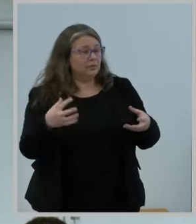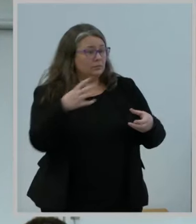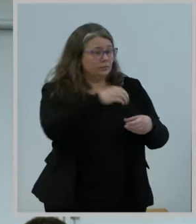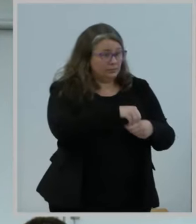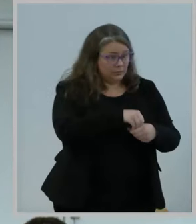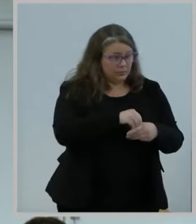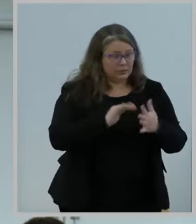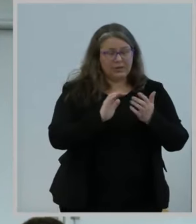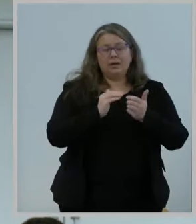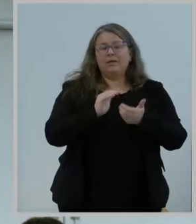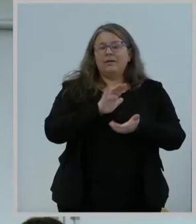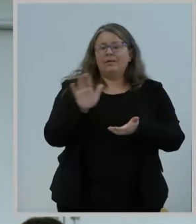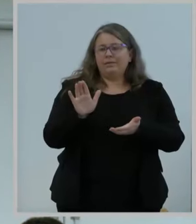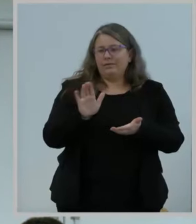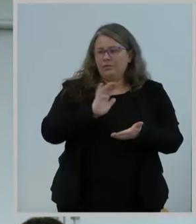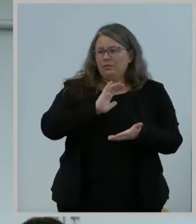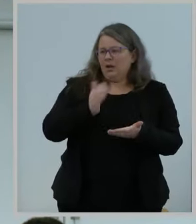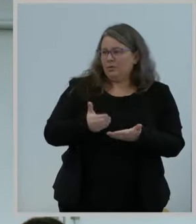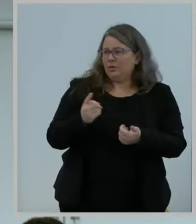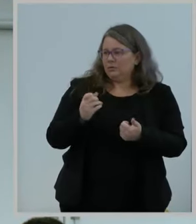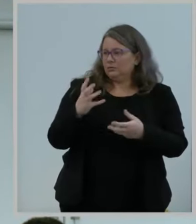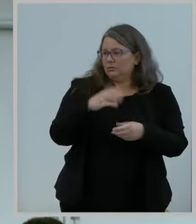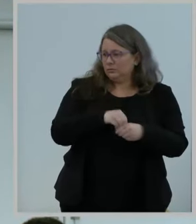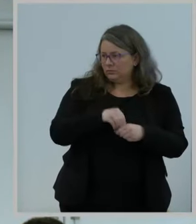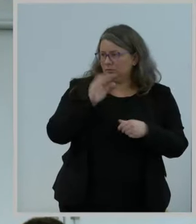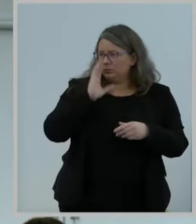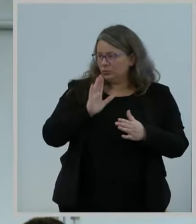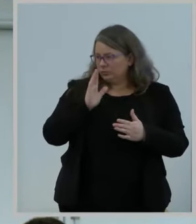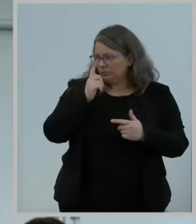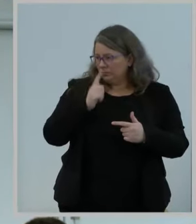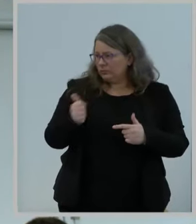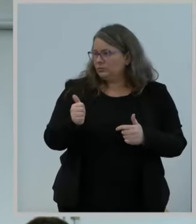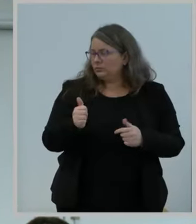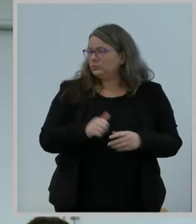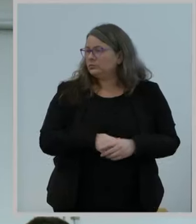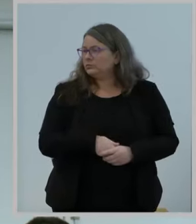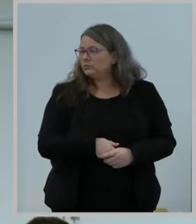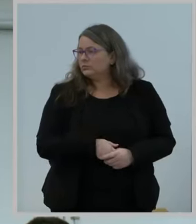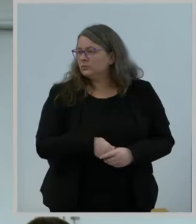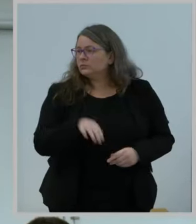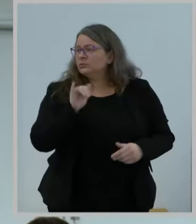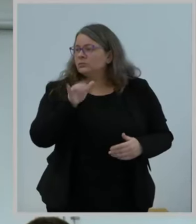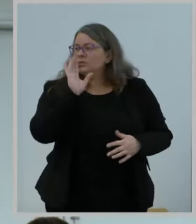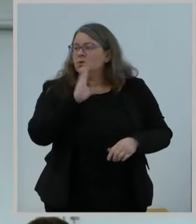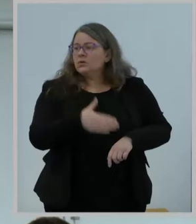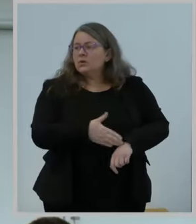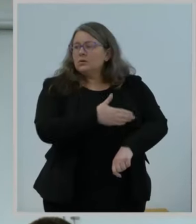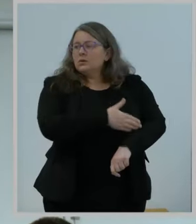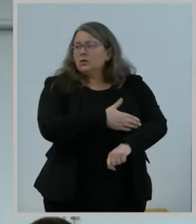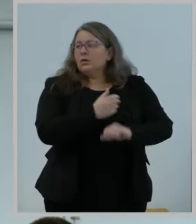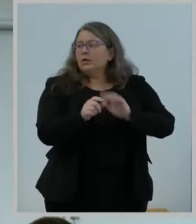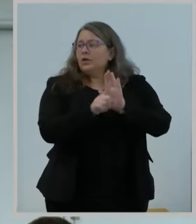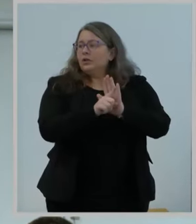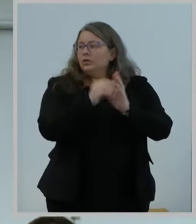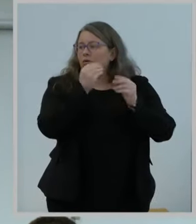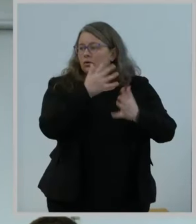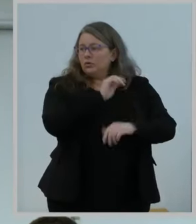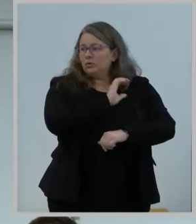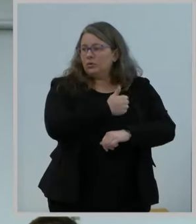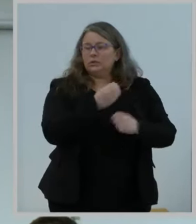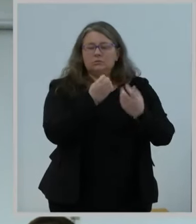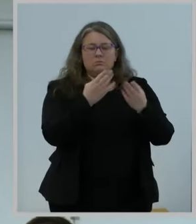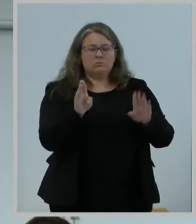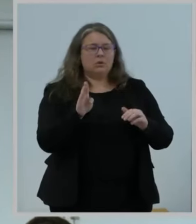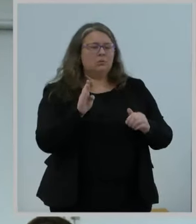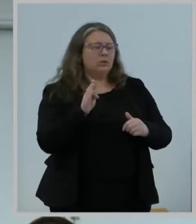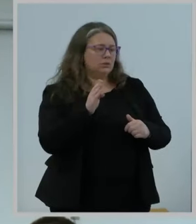wireless service area and on the mobile devices that they sell. This will improve alerting authorities and the public's awareness of the extent to which WIA is